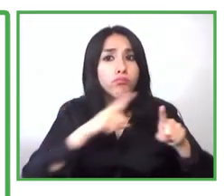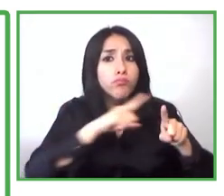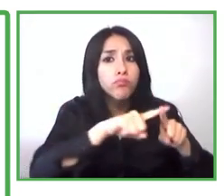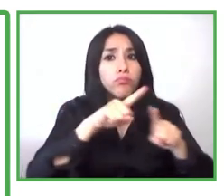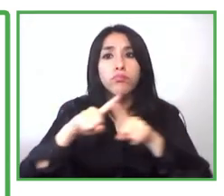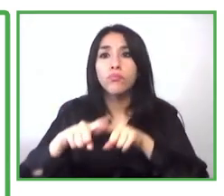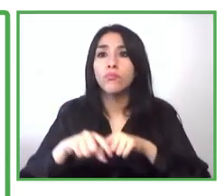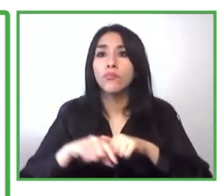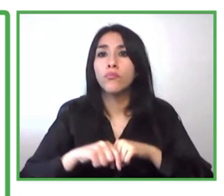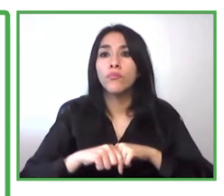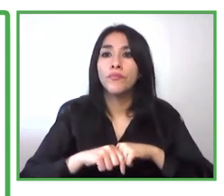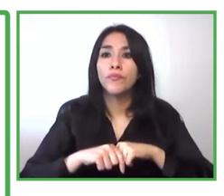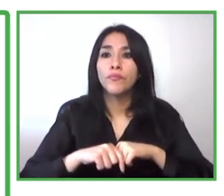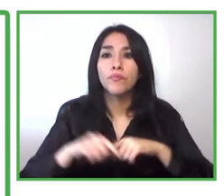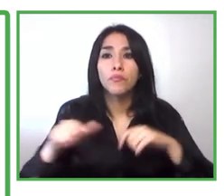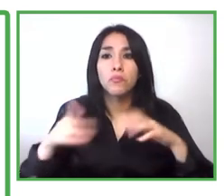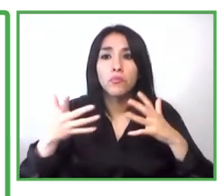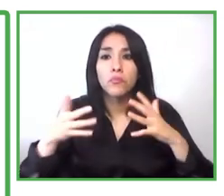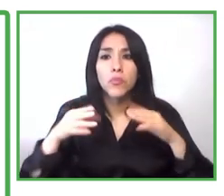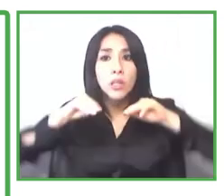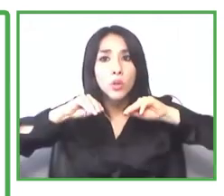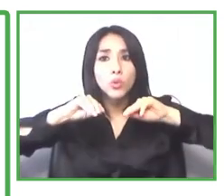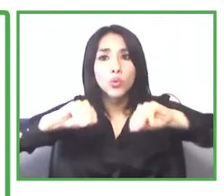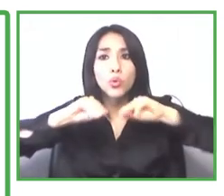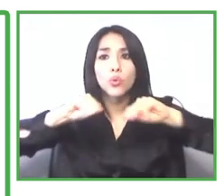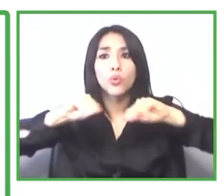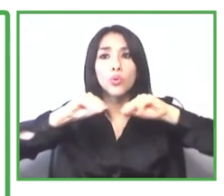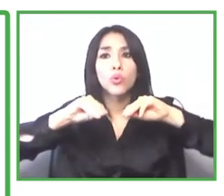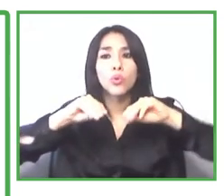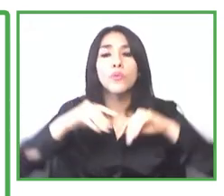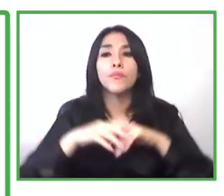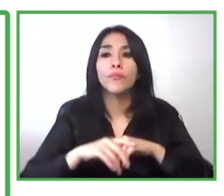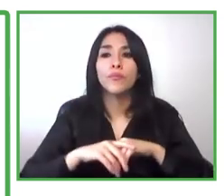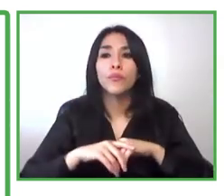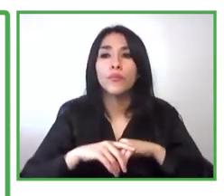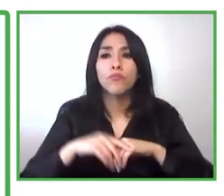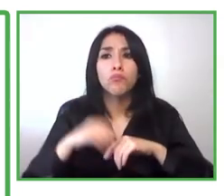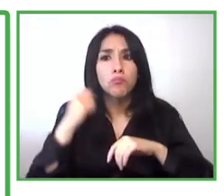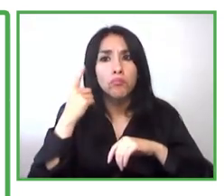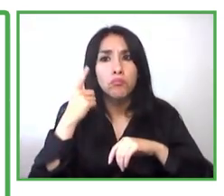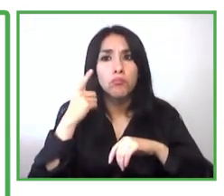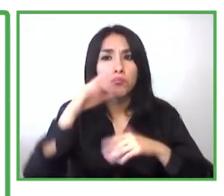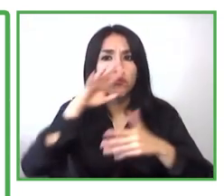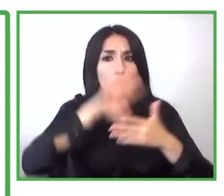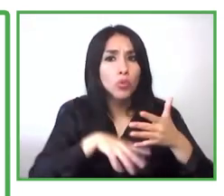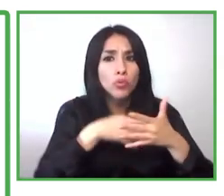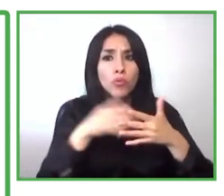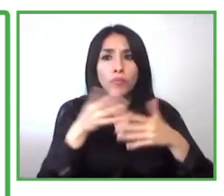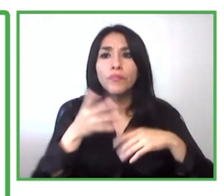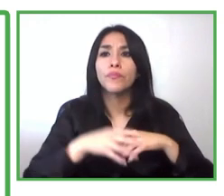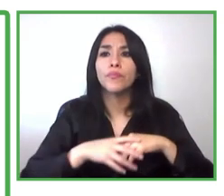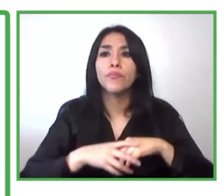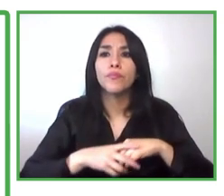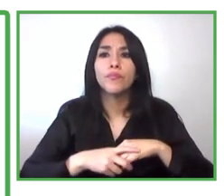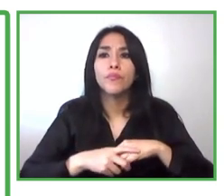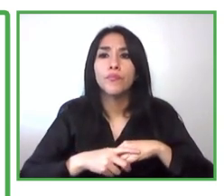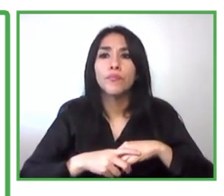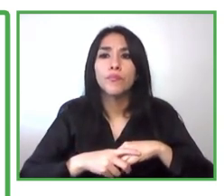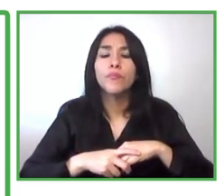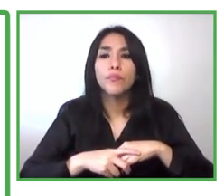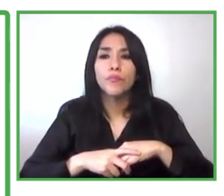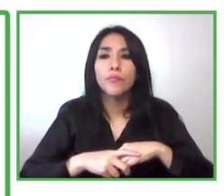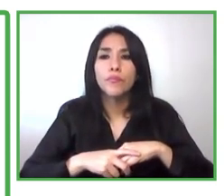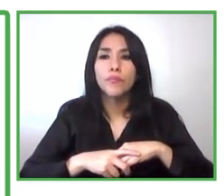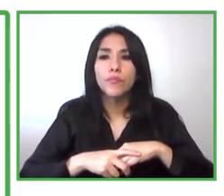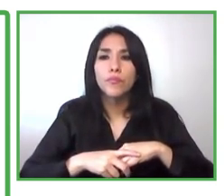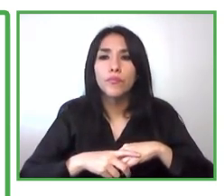how we teach them so that they can understand the concept and develop for their business and for example we have deaf people